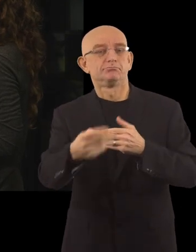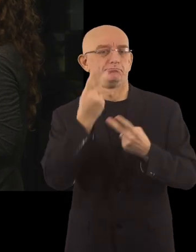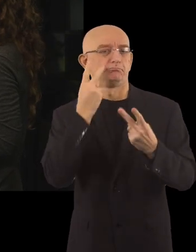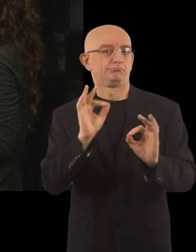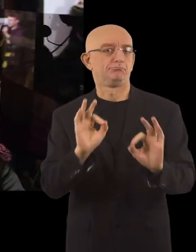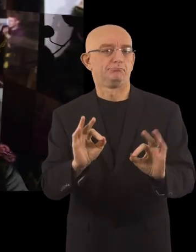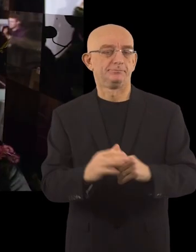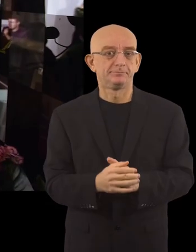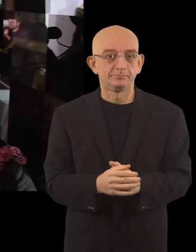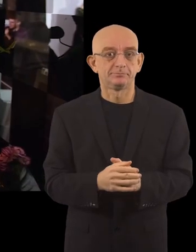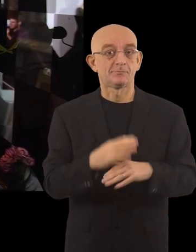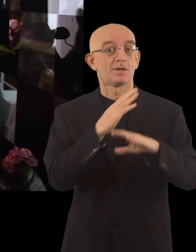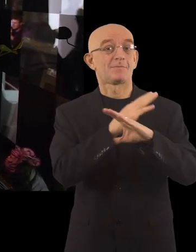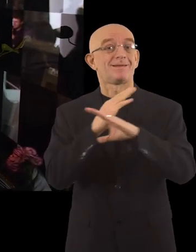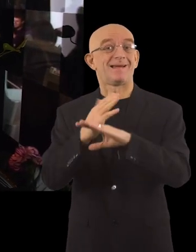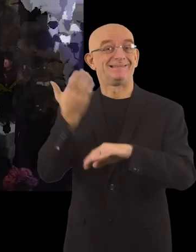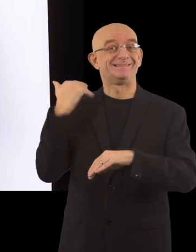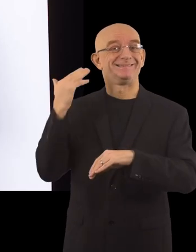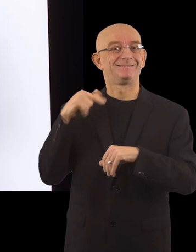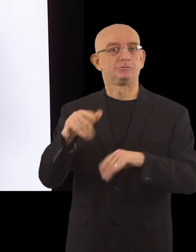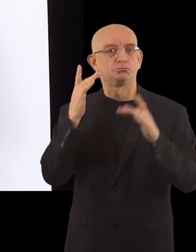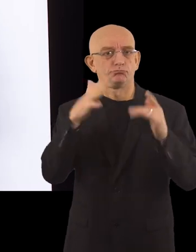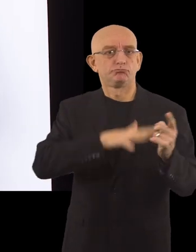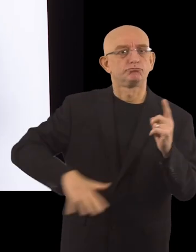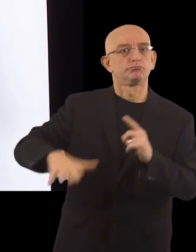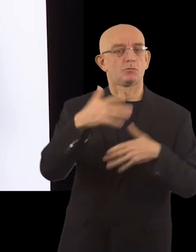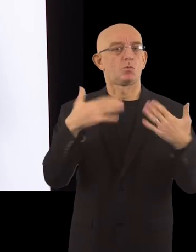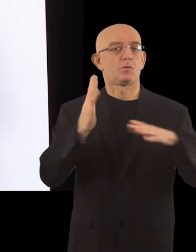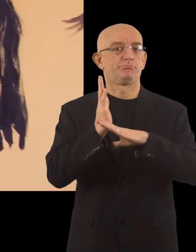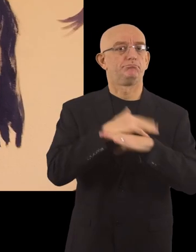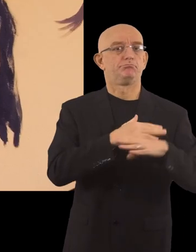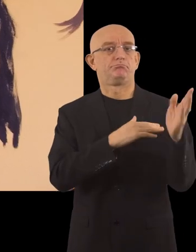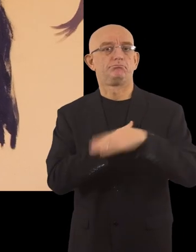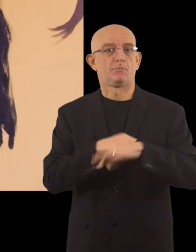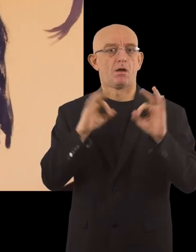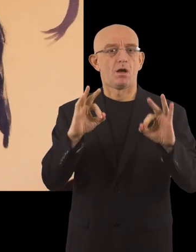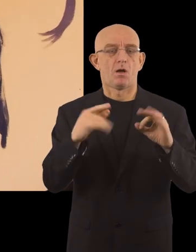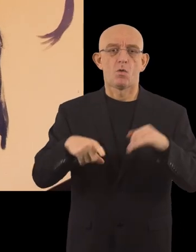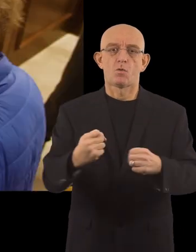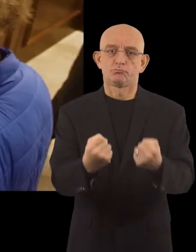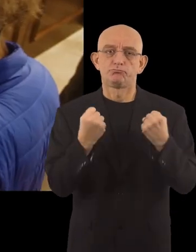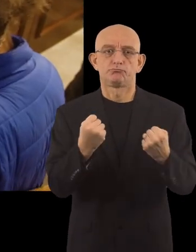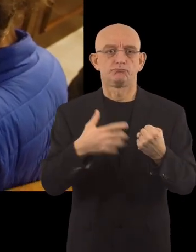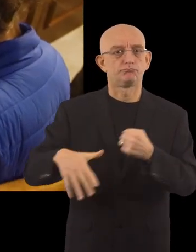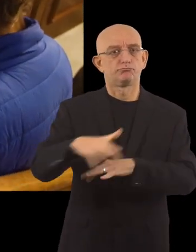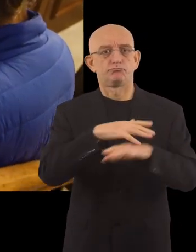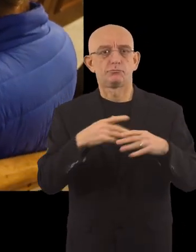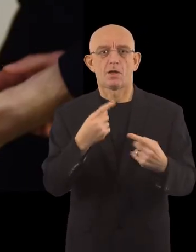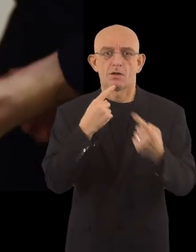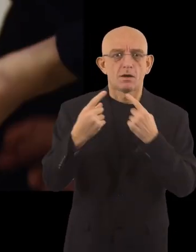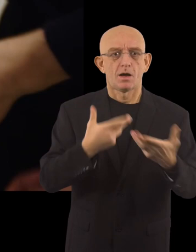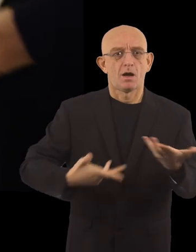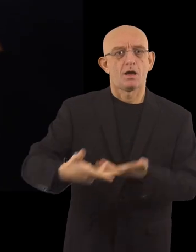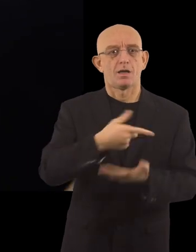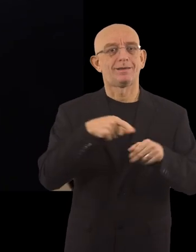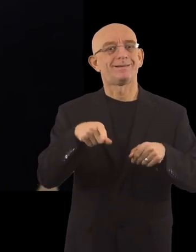positive future. Removing barriers in culture is also a story about Warsaw. This can be felt most strongly during the Culture